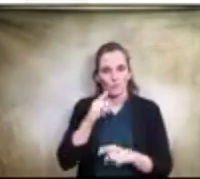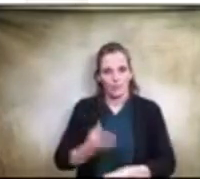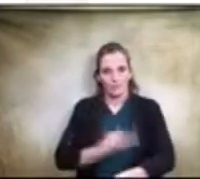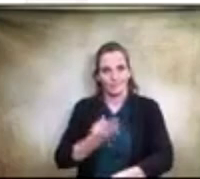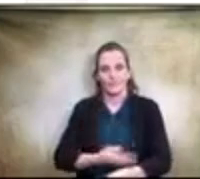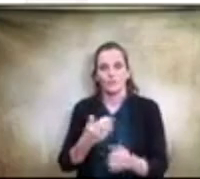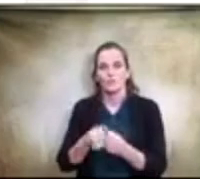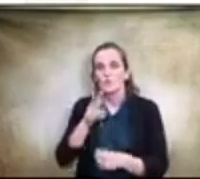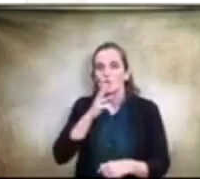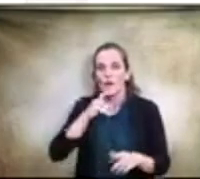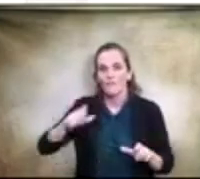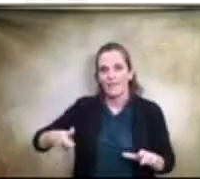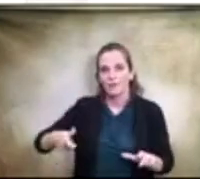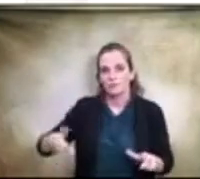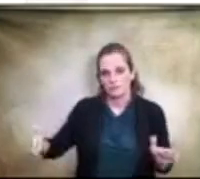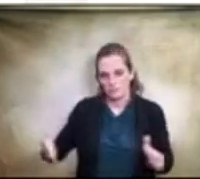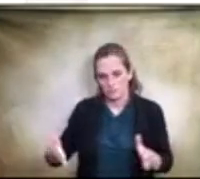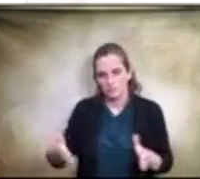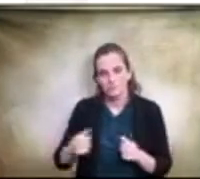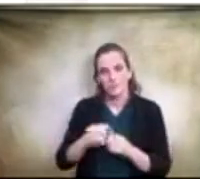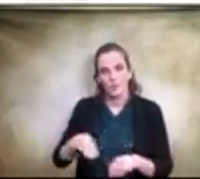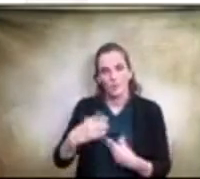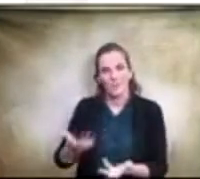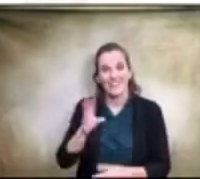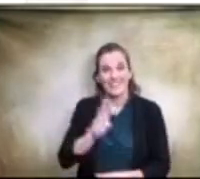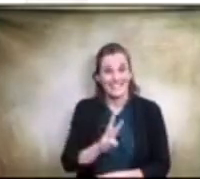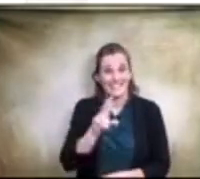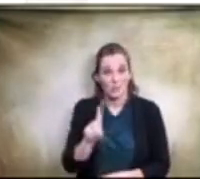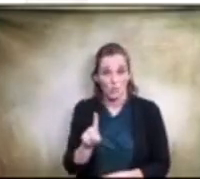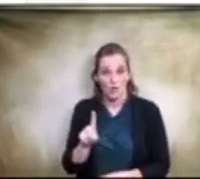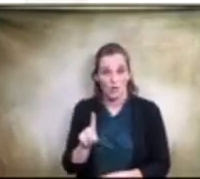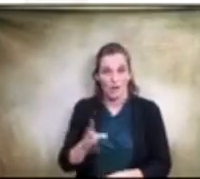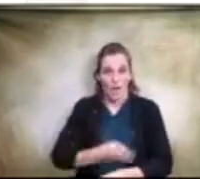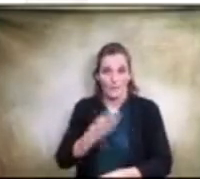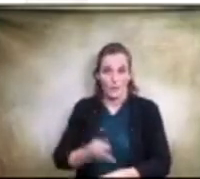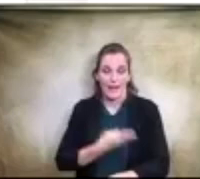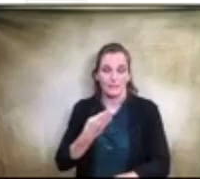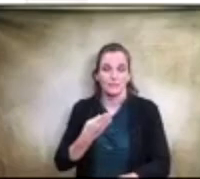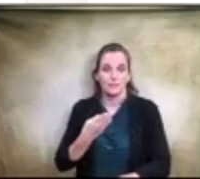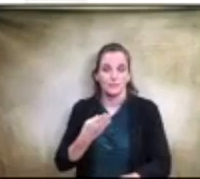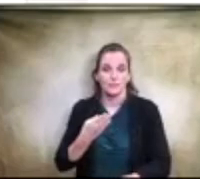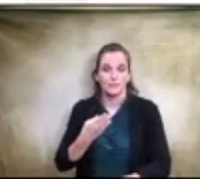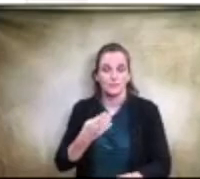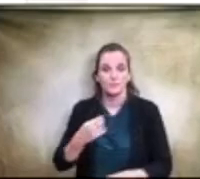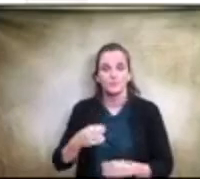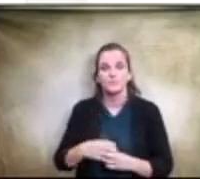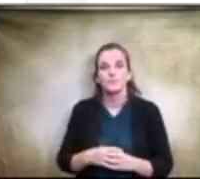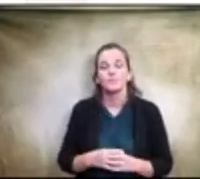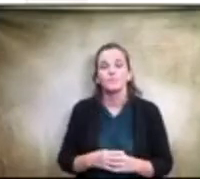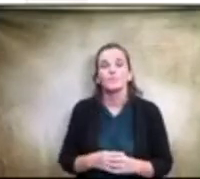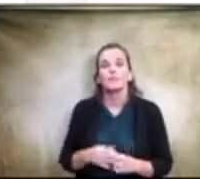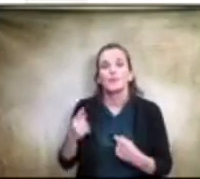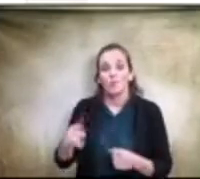where we provided 61 upgrades where their water filling